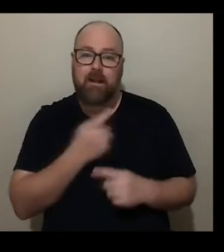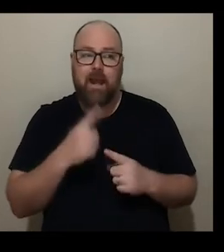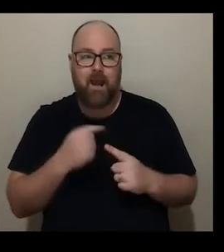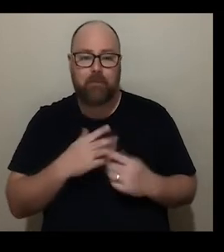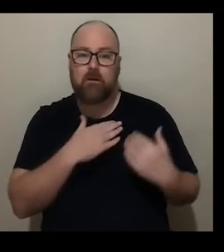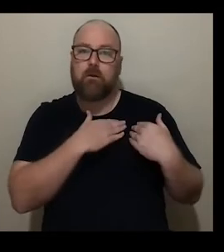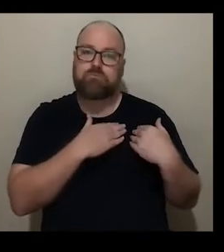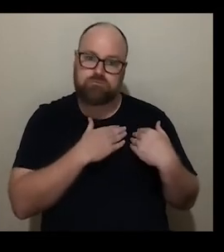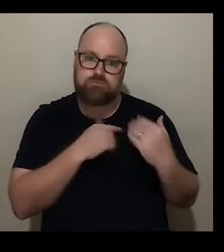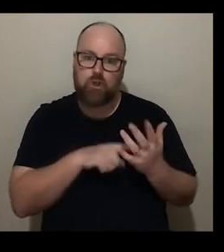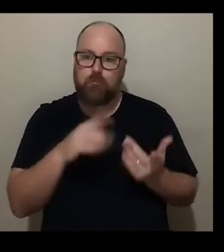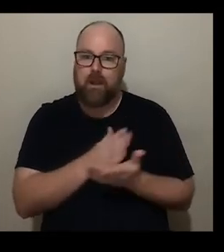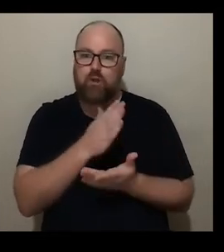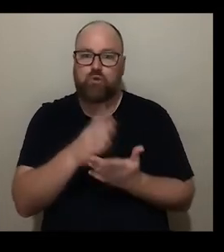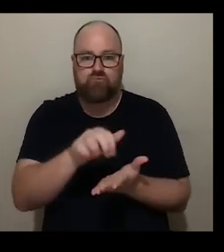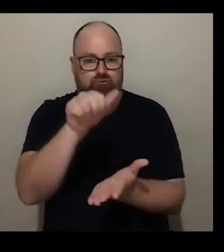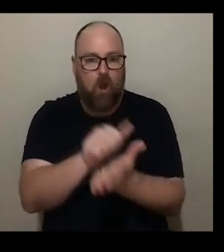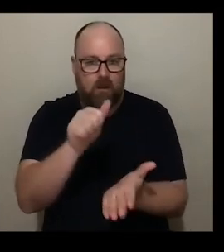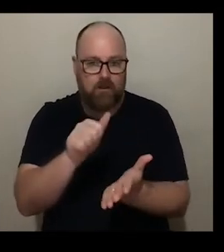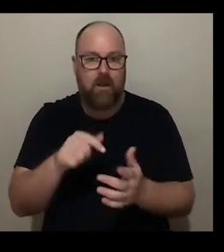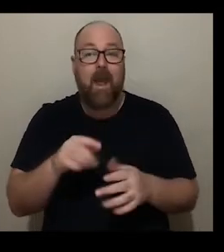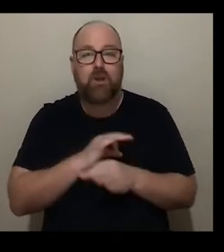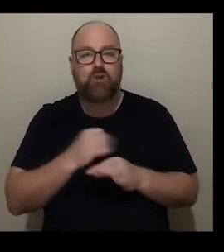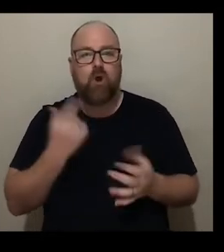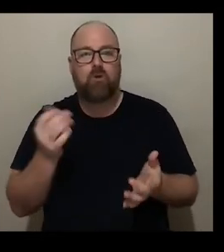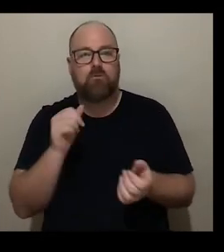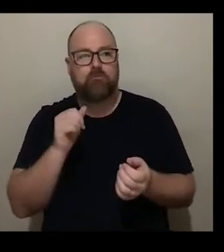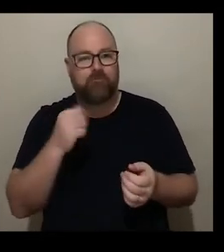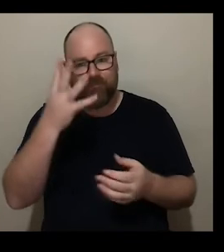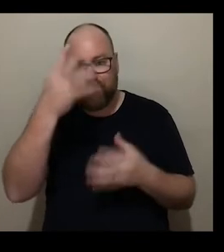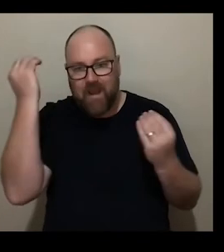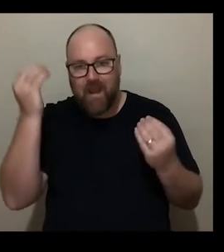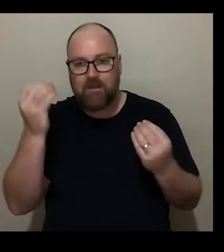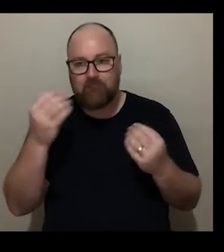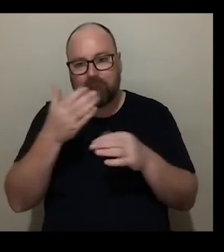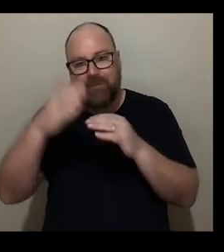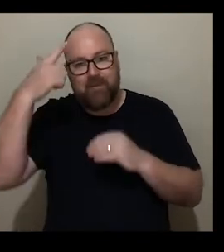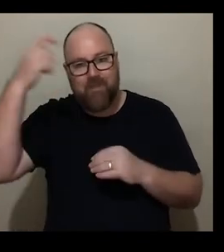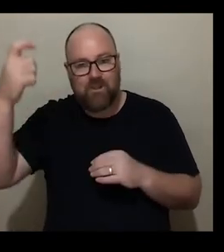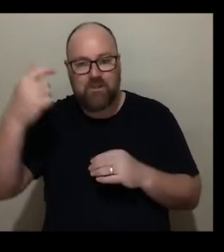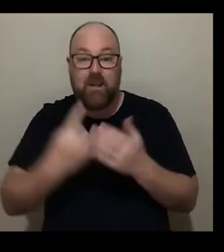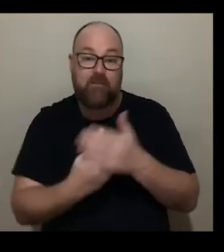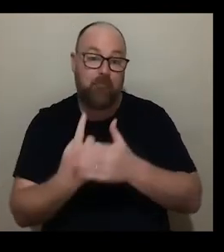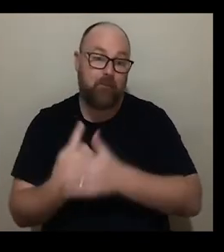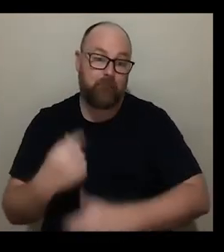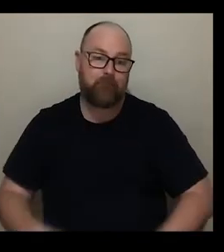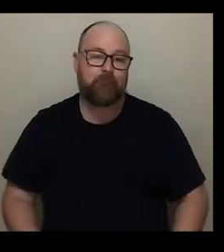it to get it right and to not let go of some of those innovations that we've seen pop up as a form of necessity really